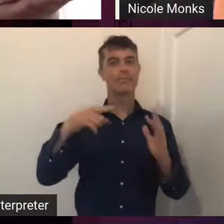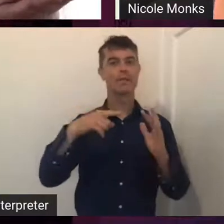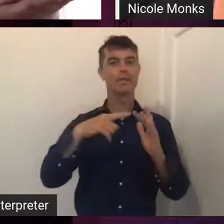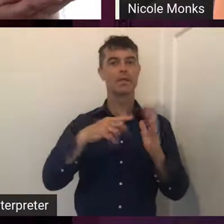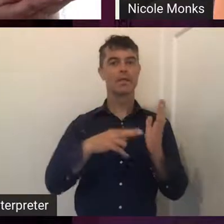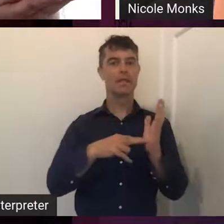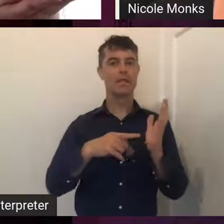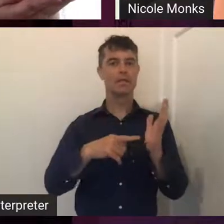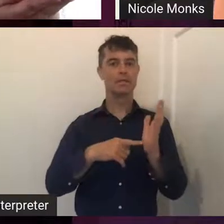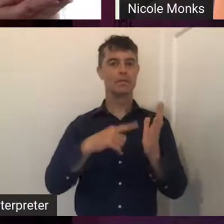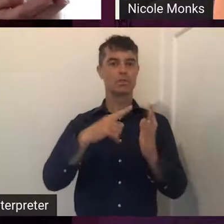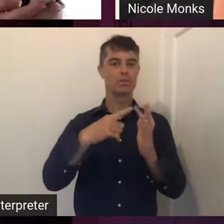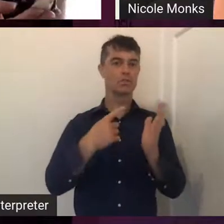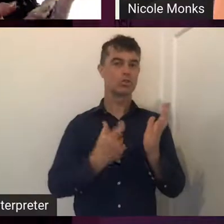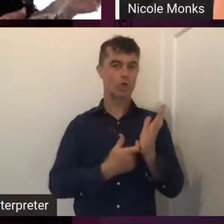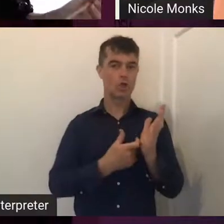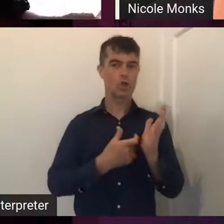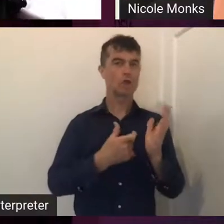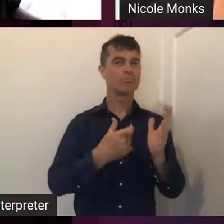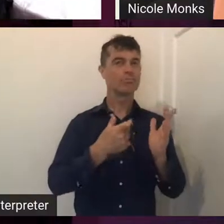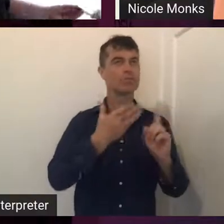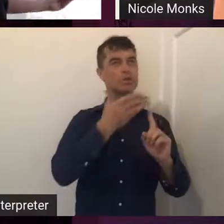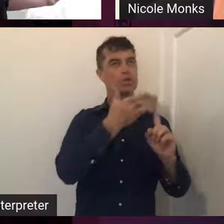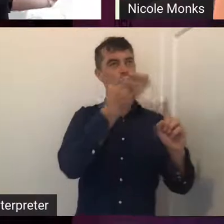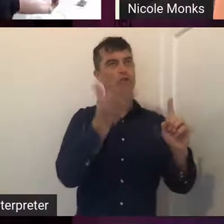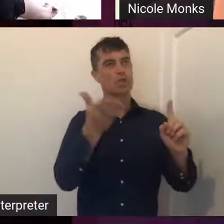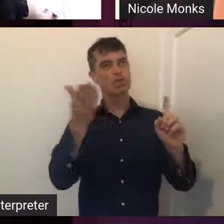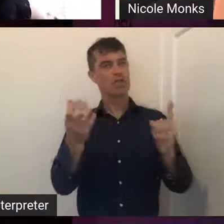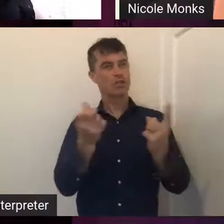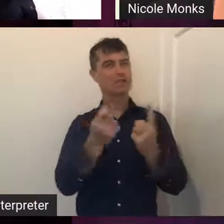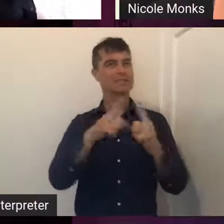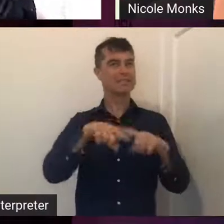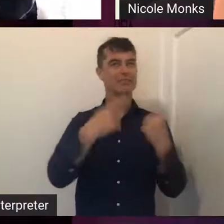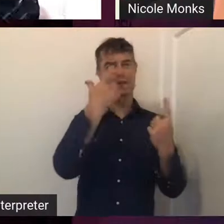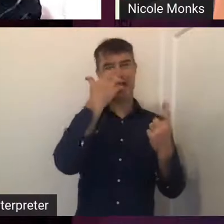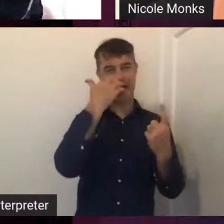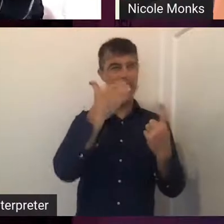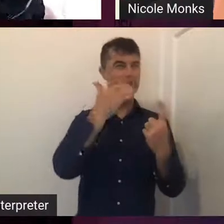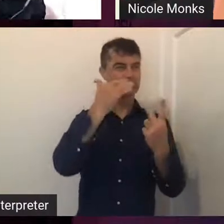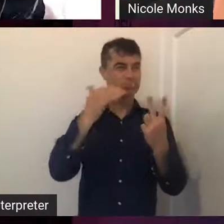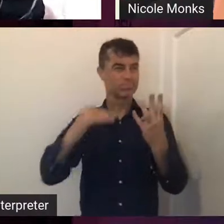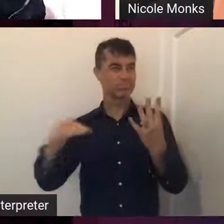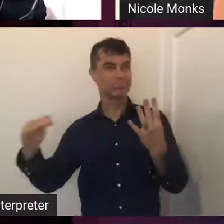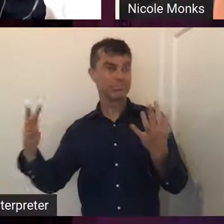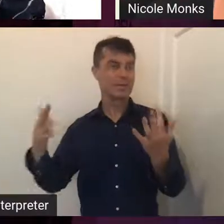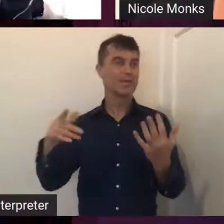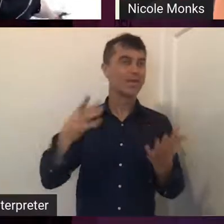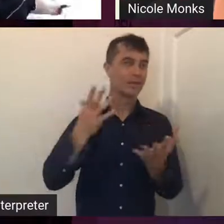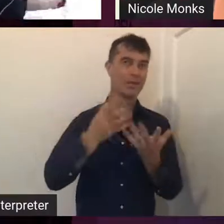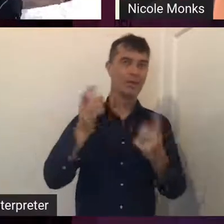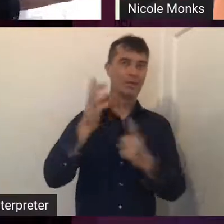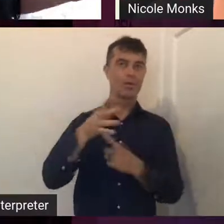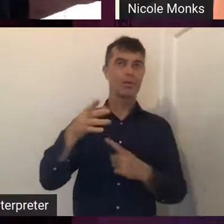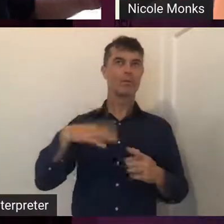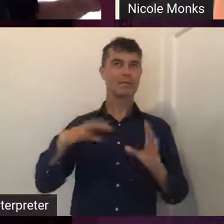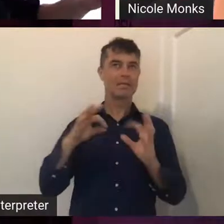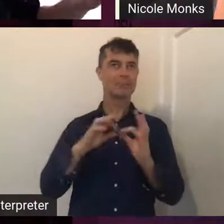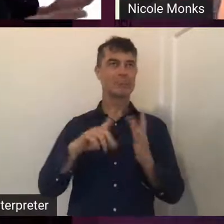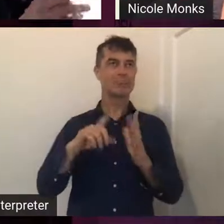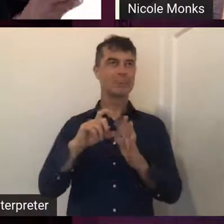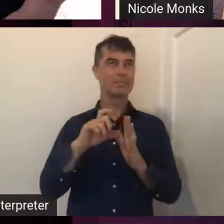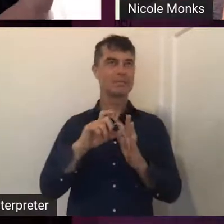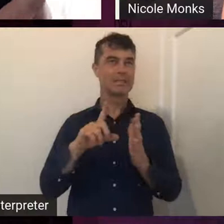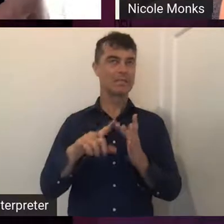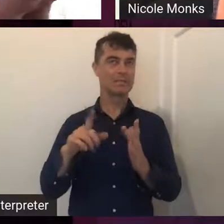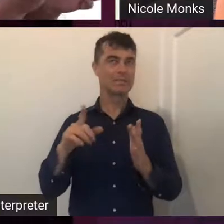thing is something that I really like to bring into my work, especially, you know, because Biddy was part of